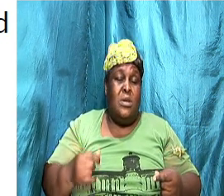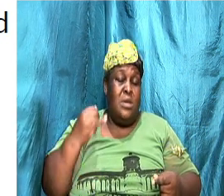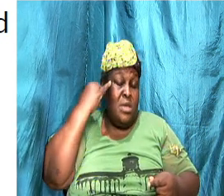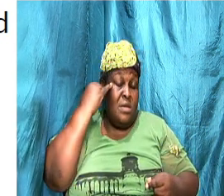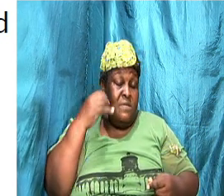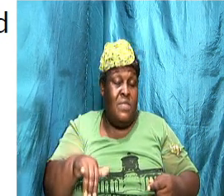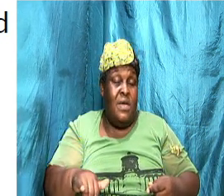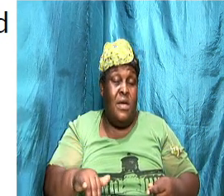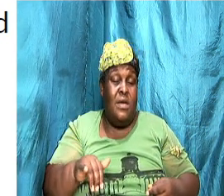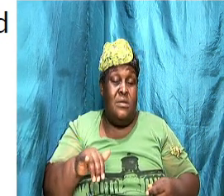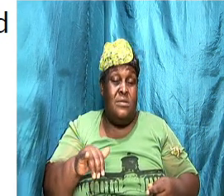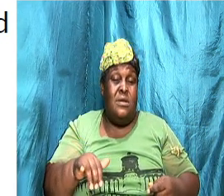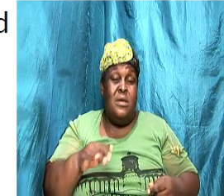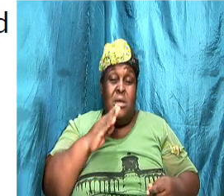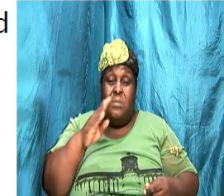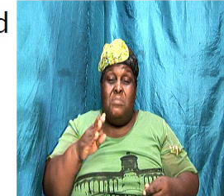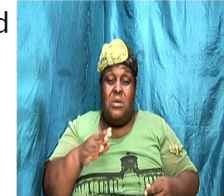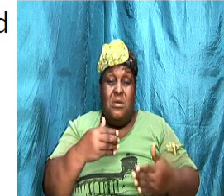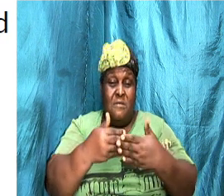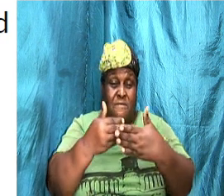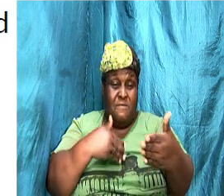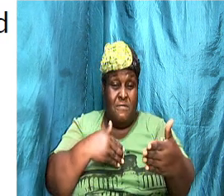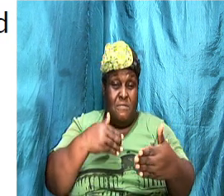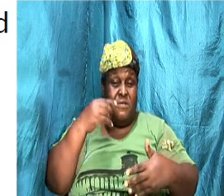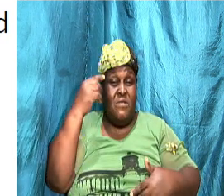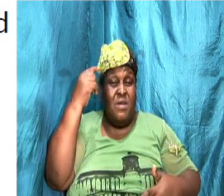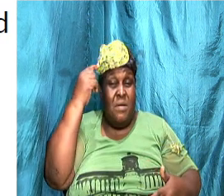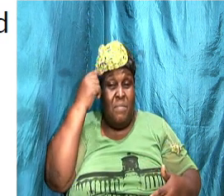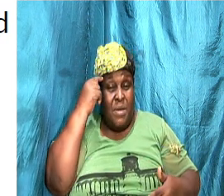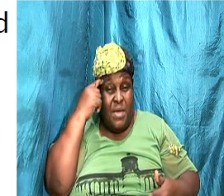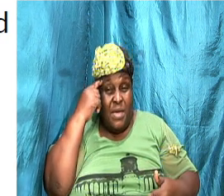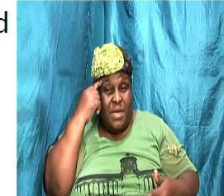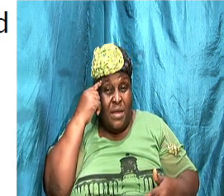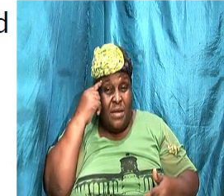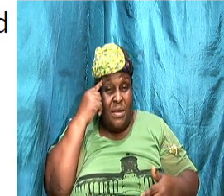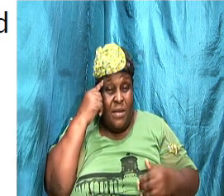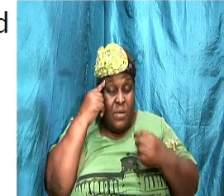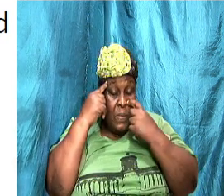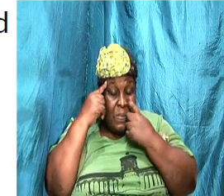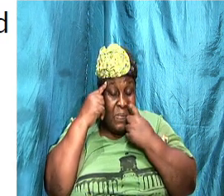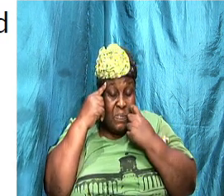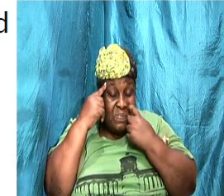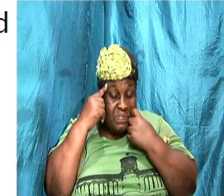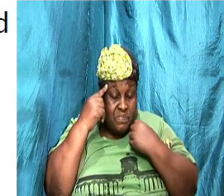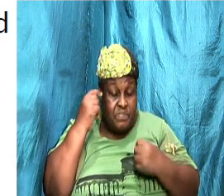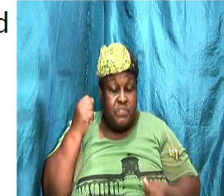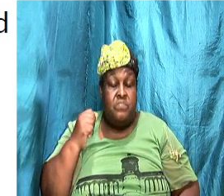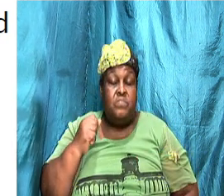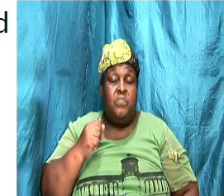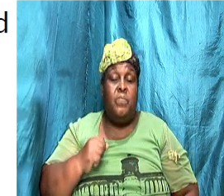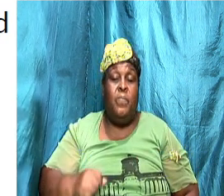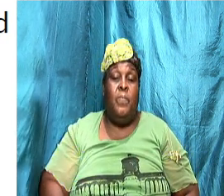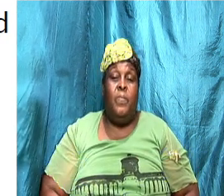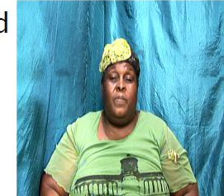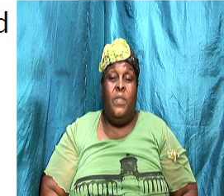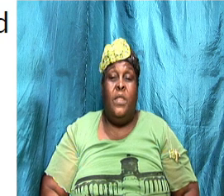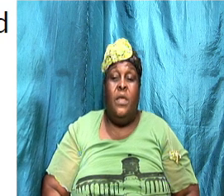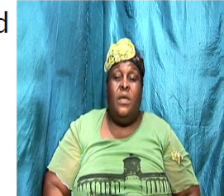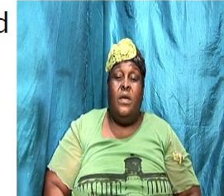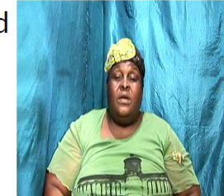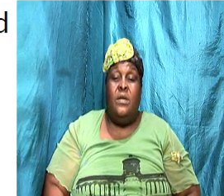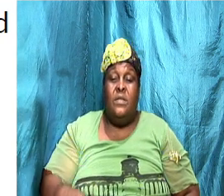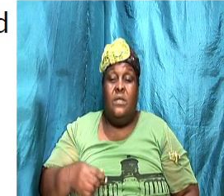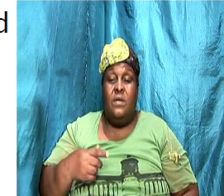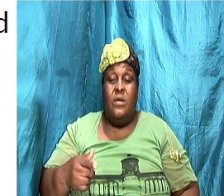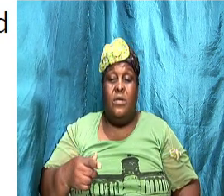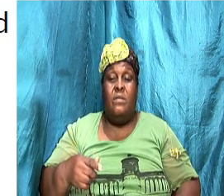that should not be and we should reconsider. The aim of it is that we can have